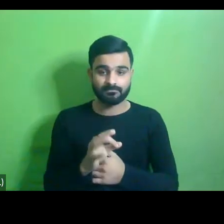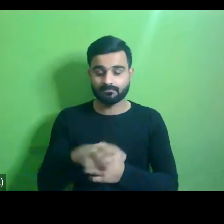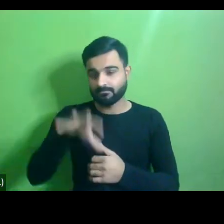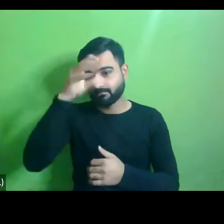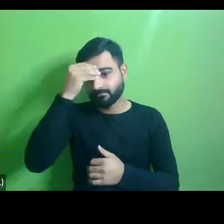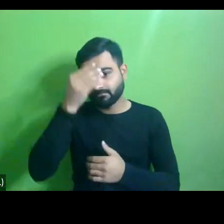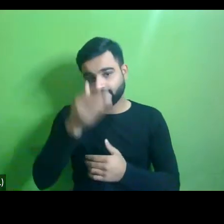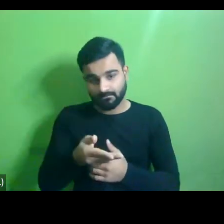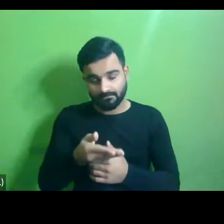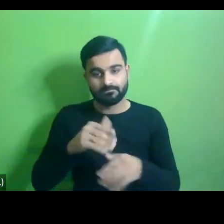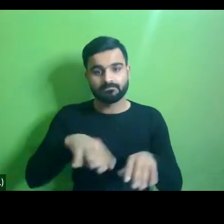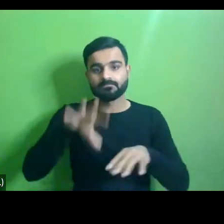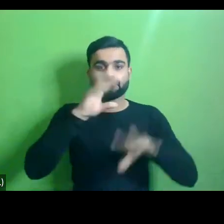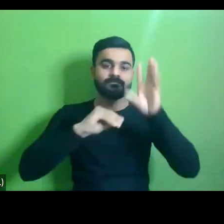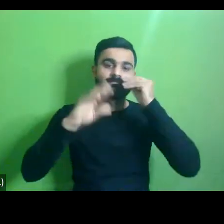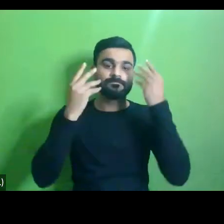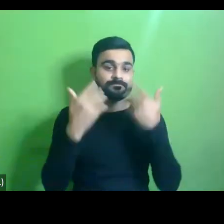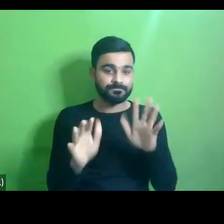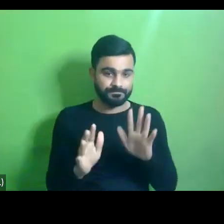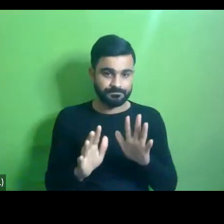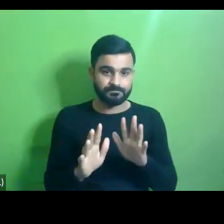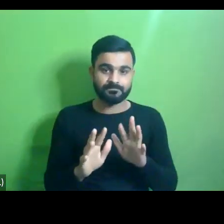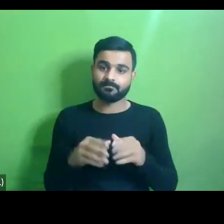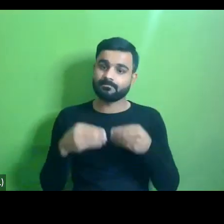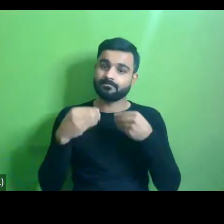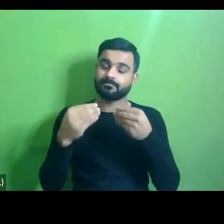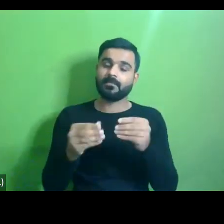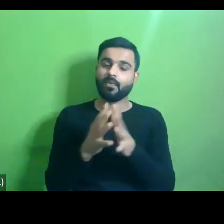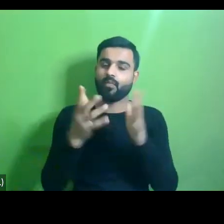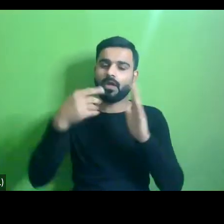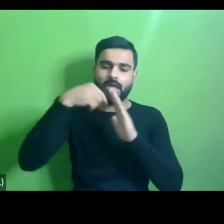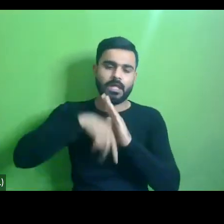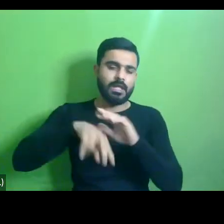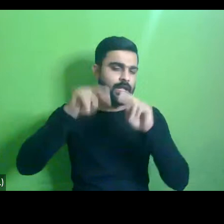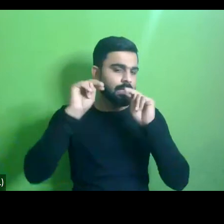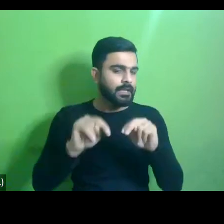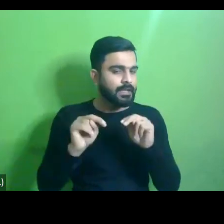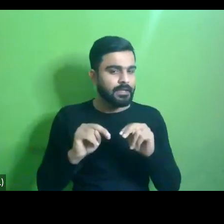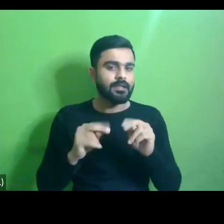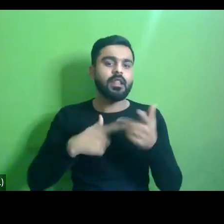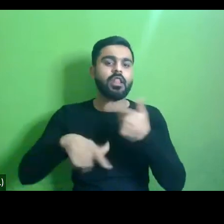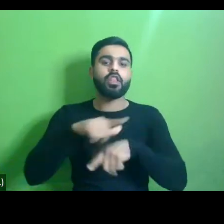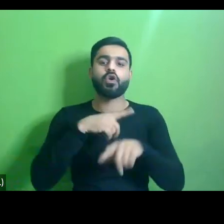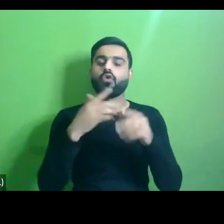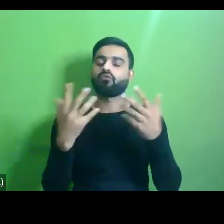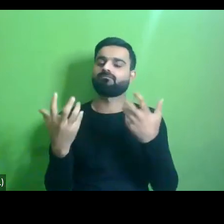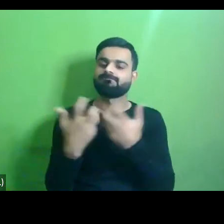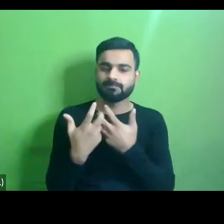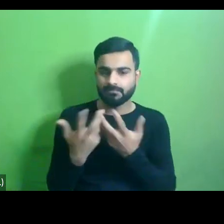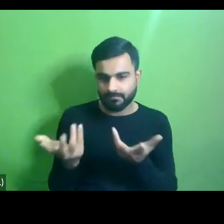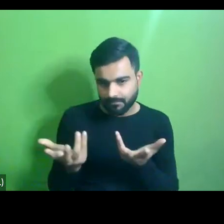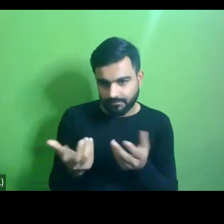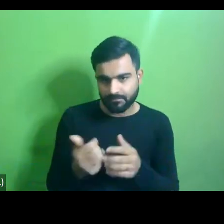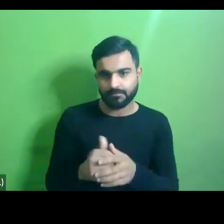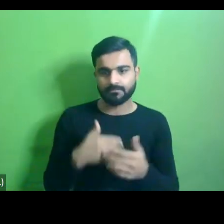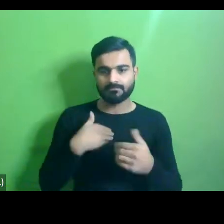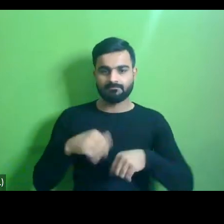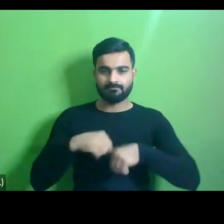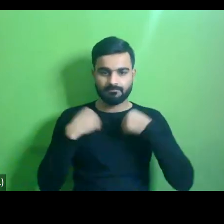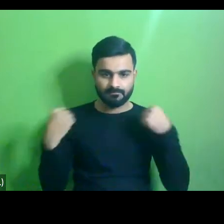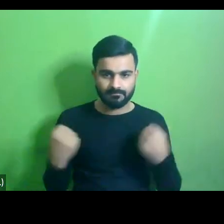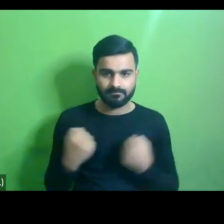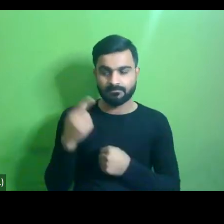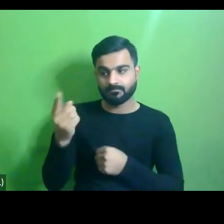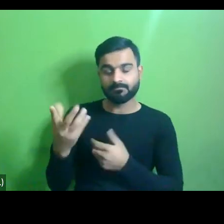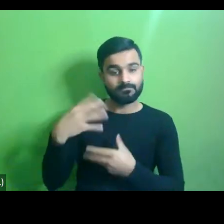in this webinar today it has offered us much needed insights on the local interventions that are effective or have